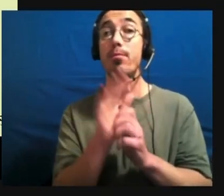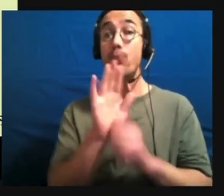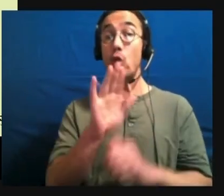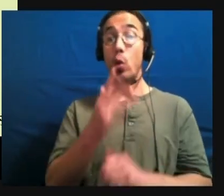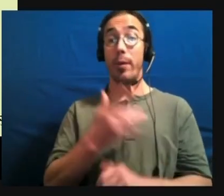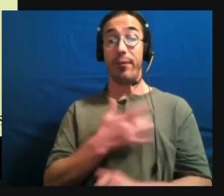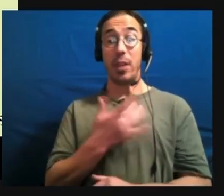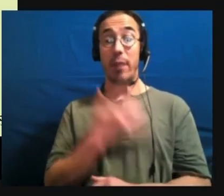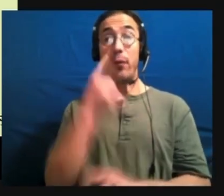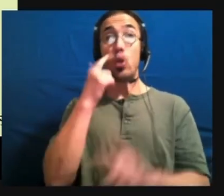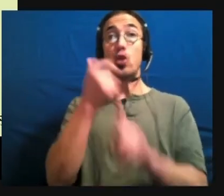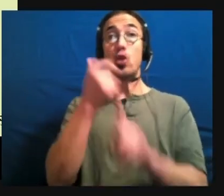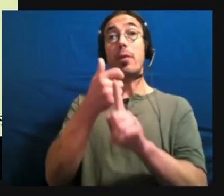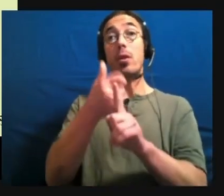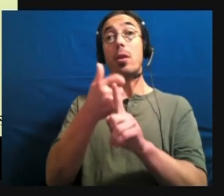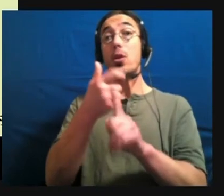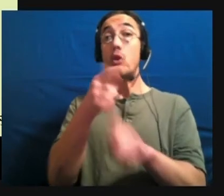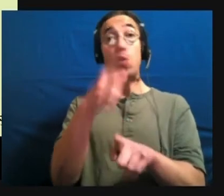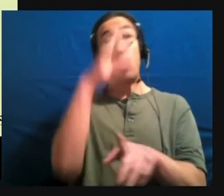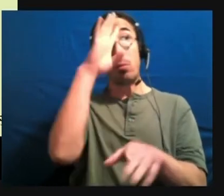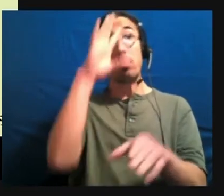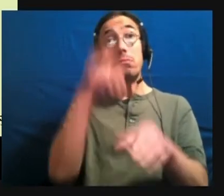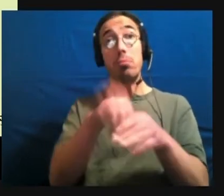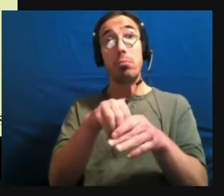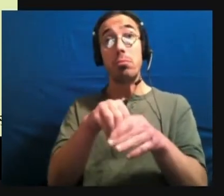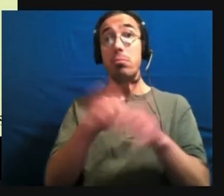is that you're autistic, you're autistic.